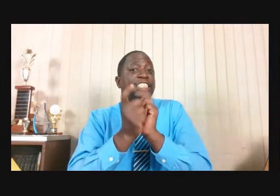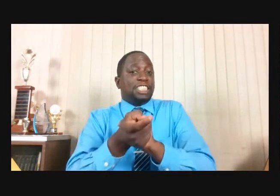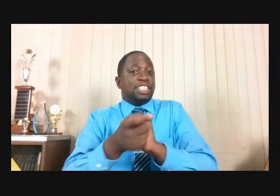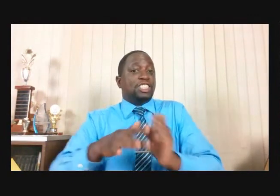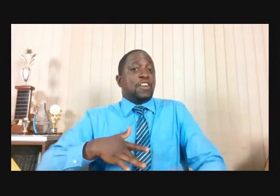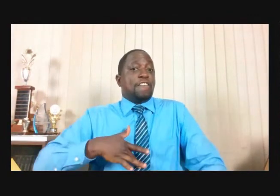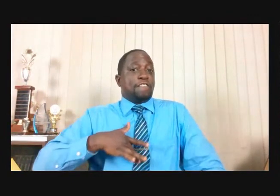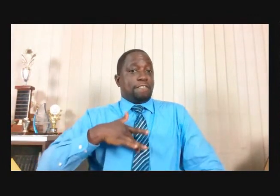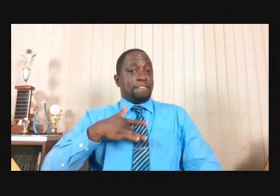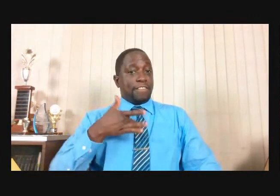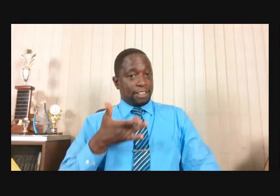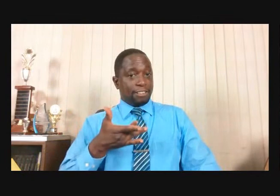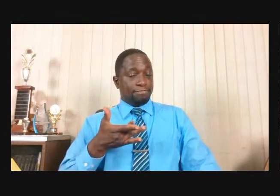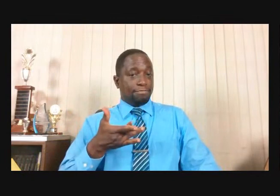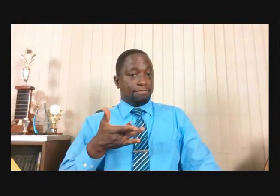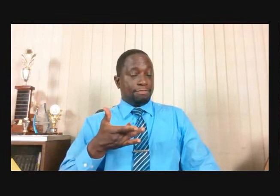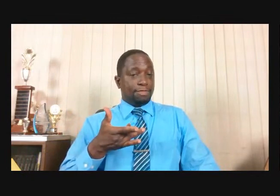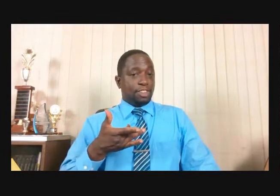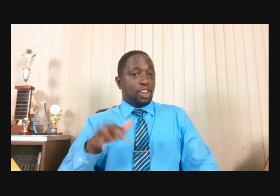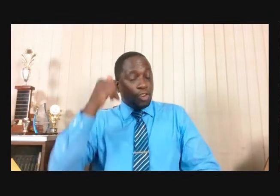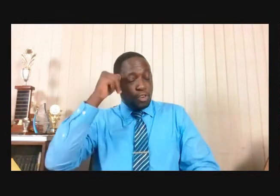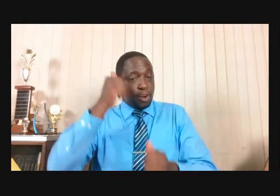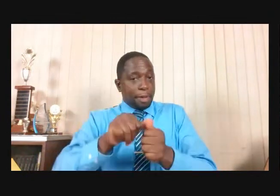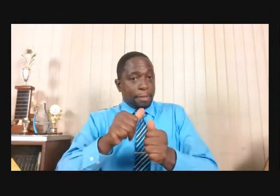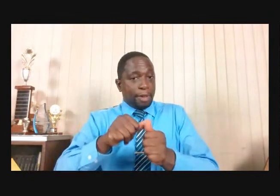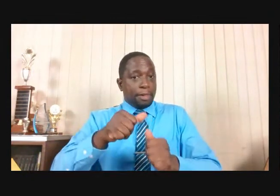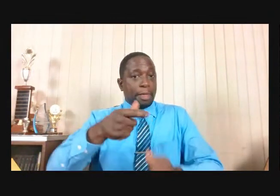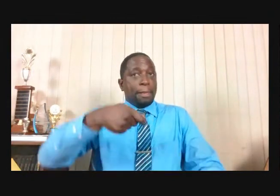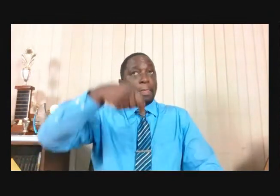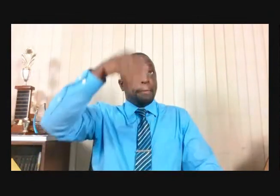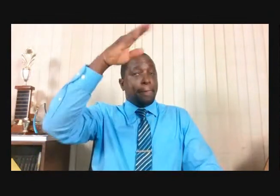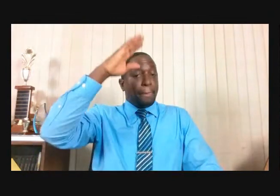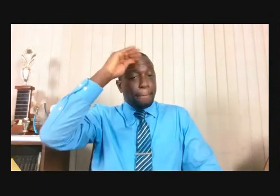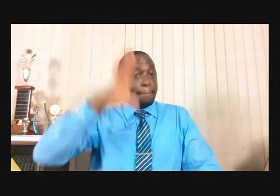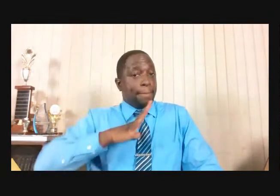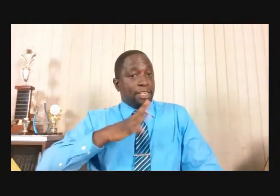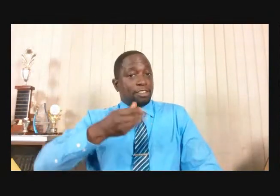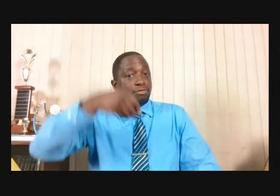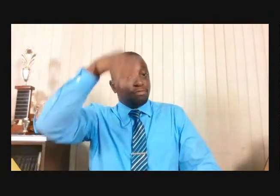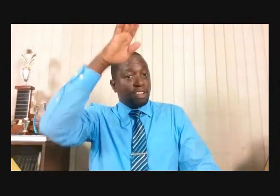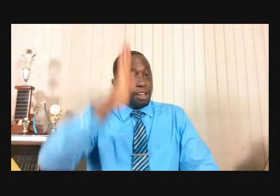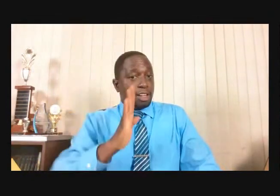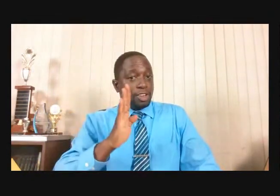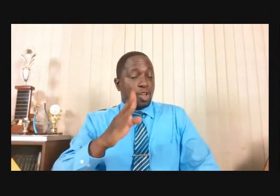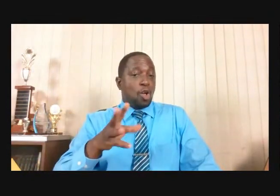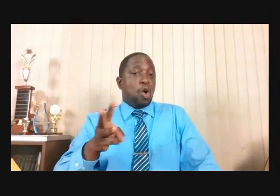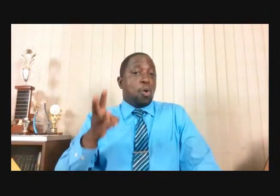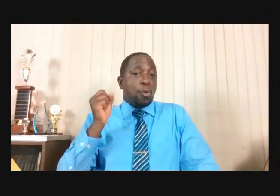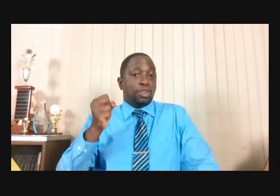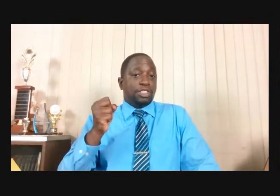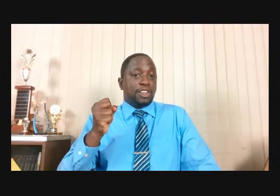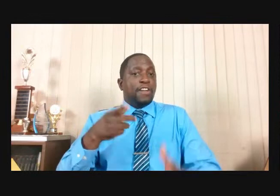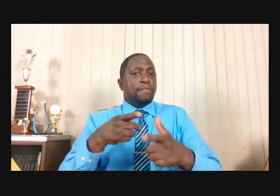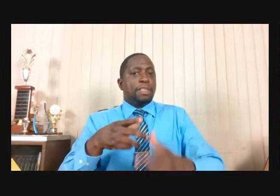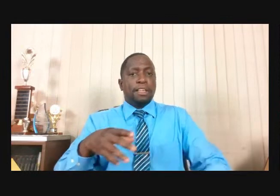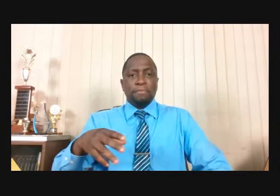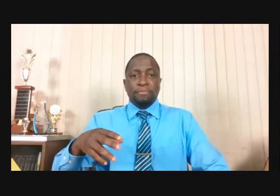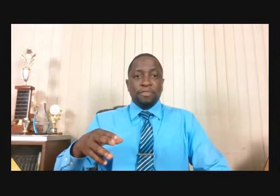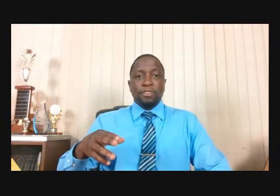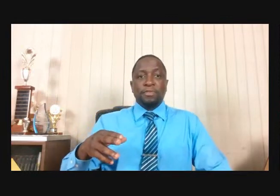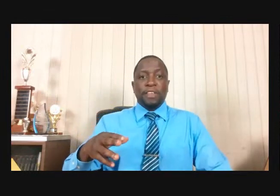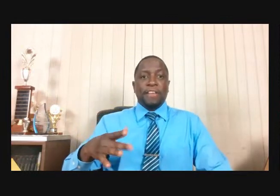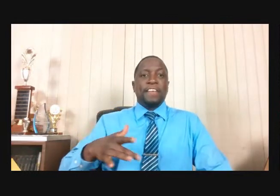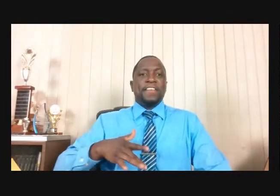On A High Now He Was At A Low There's Also The Loss Of Interest Or